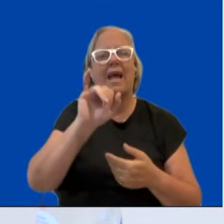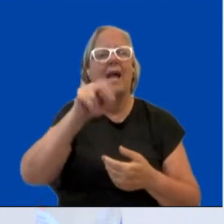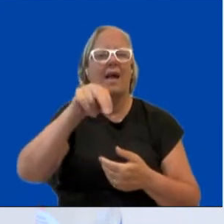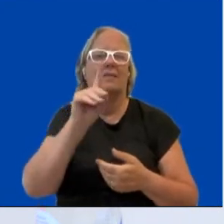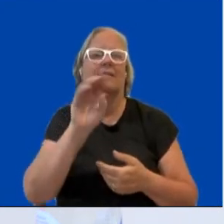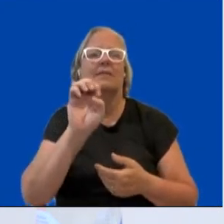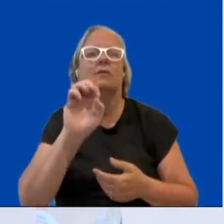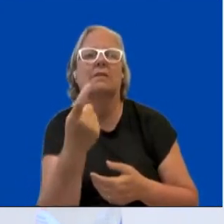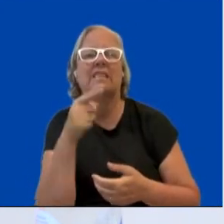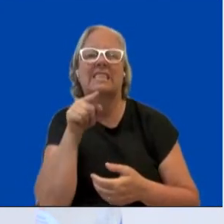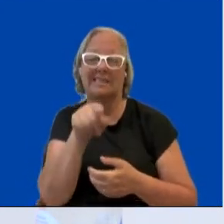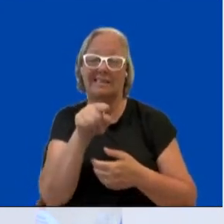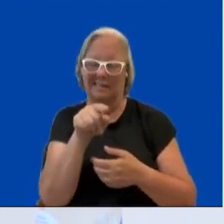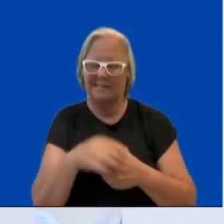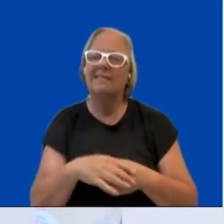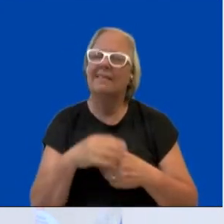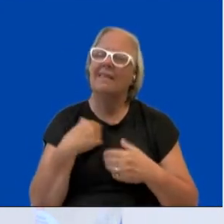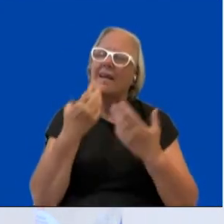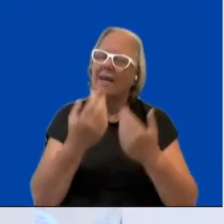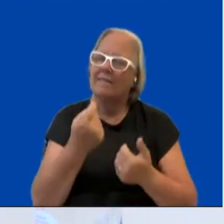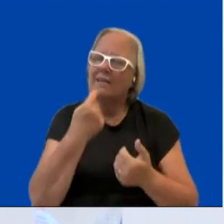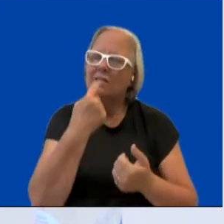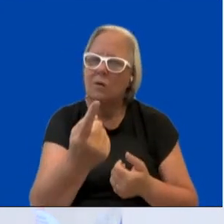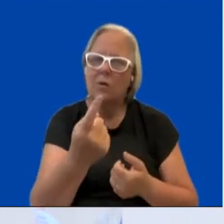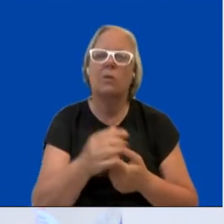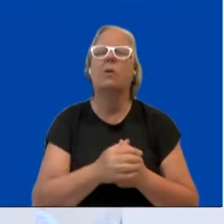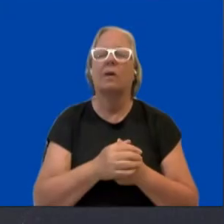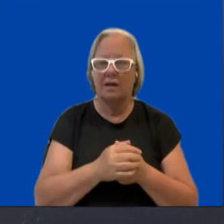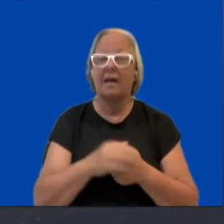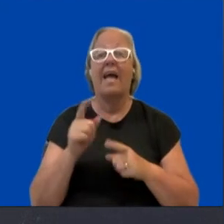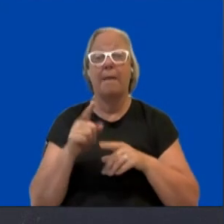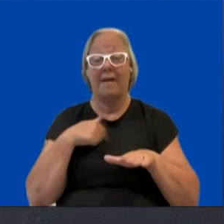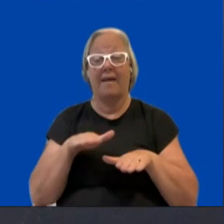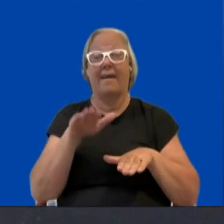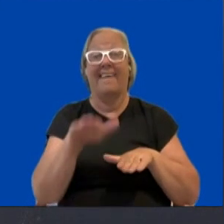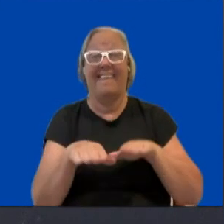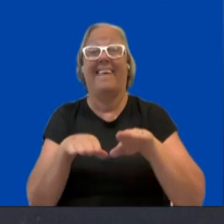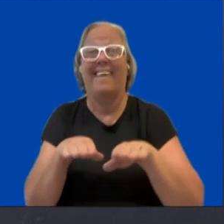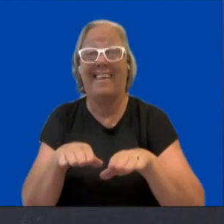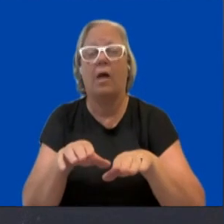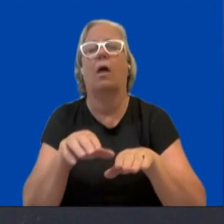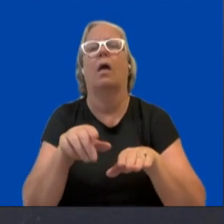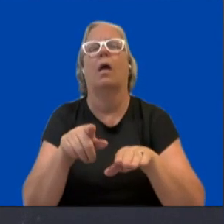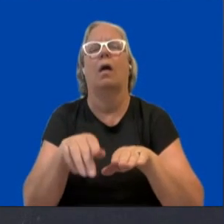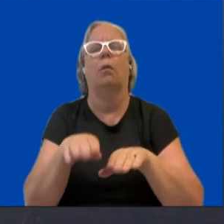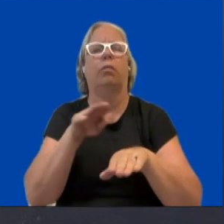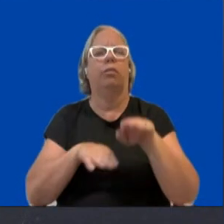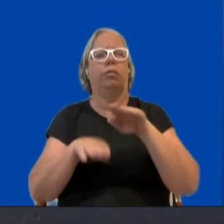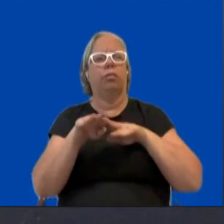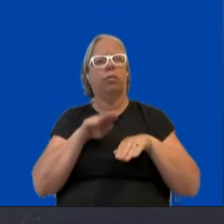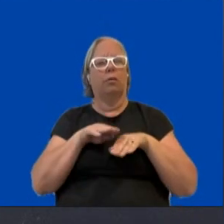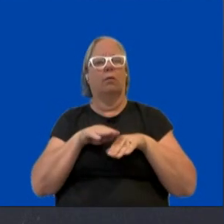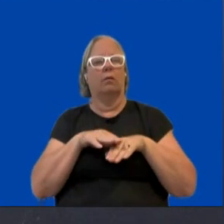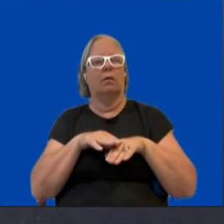listen, we take one step forward and two steps back. And not only is that, of course, a very, let's say,